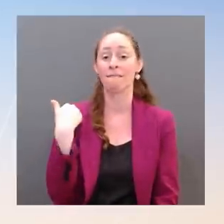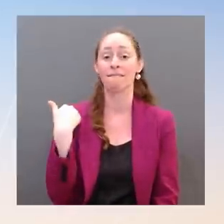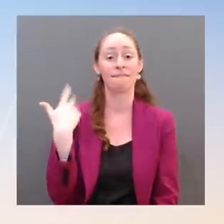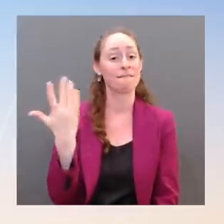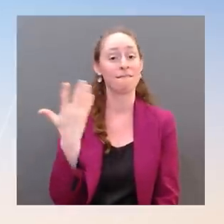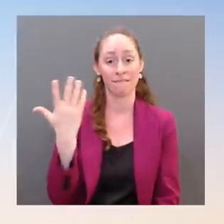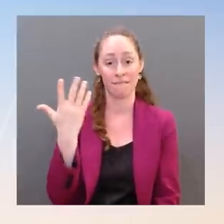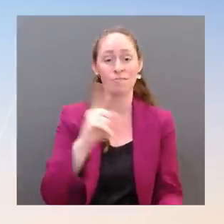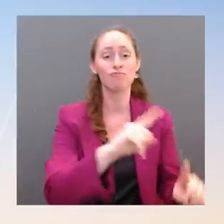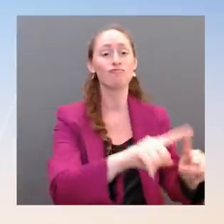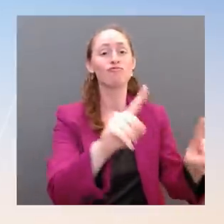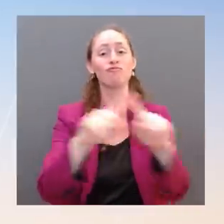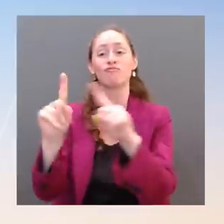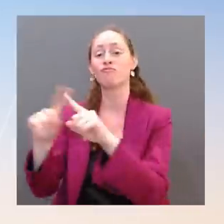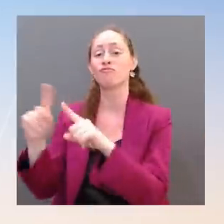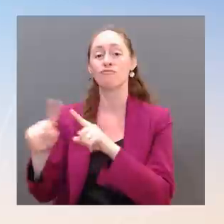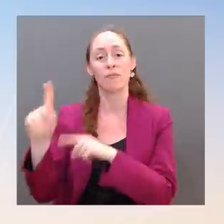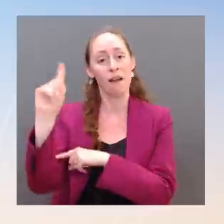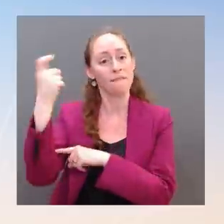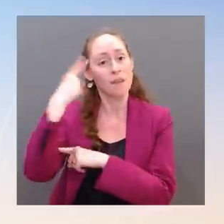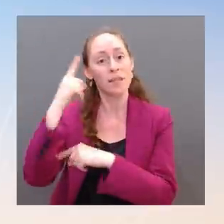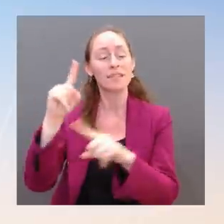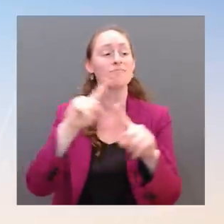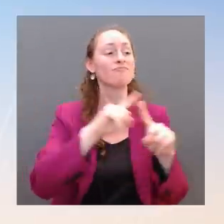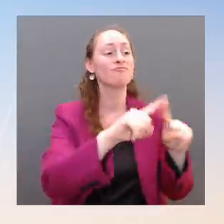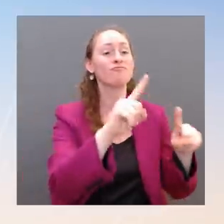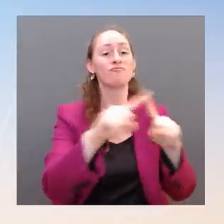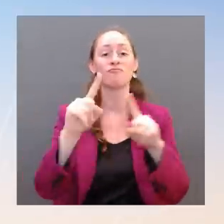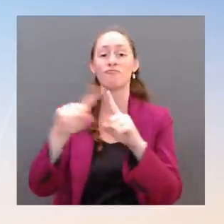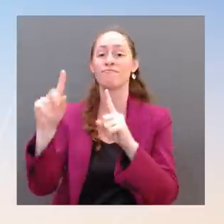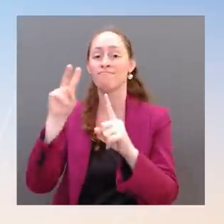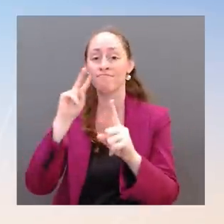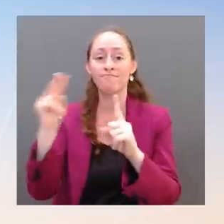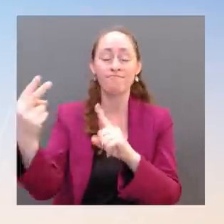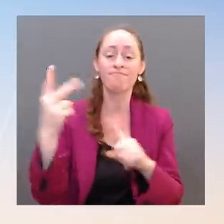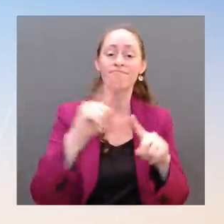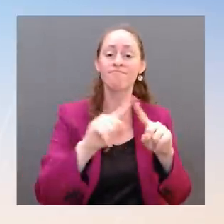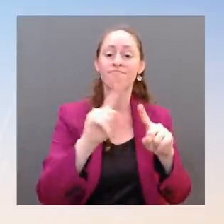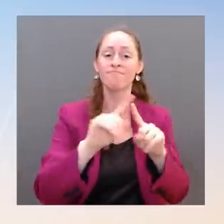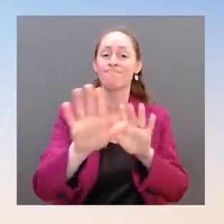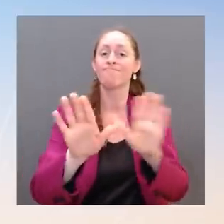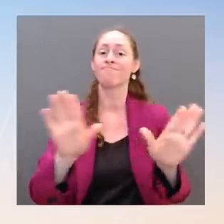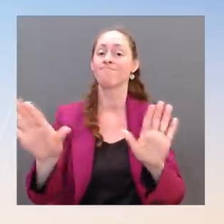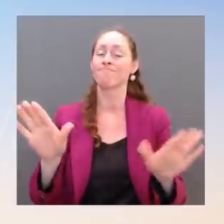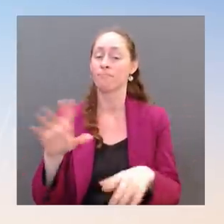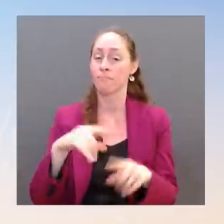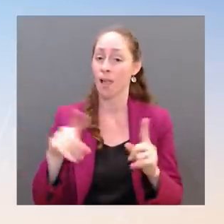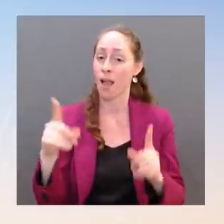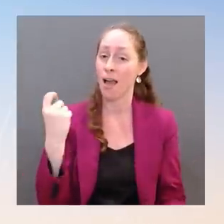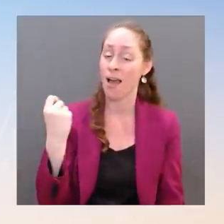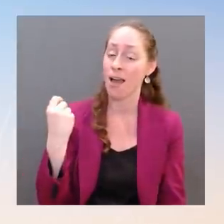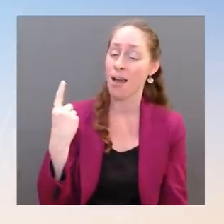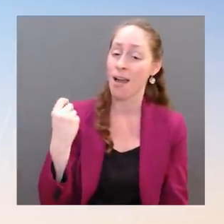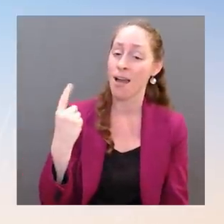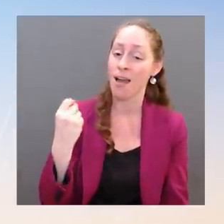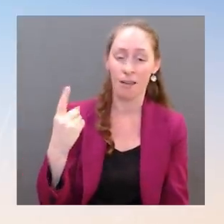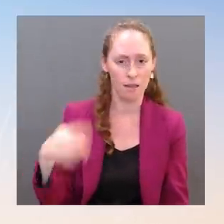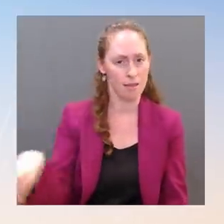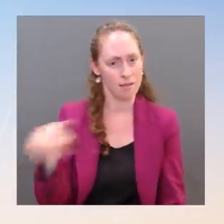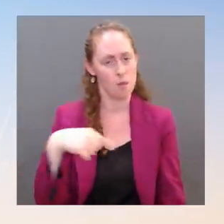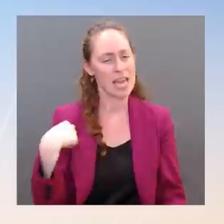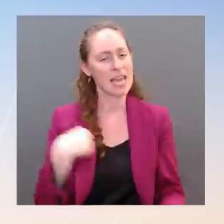have interests. But they also know how to and when to pull together and how to settle any differences. And I expect these differences will be settled.